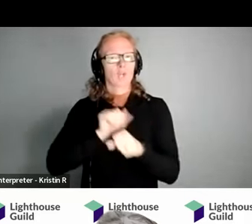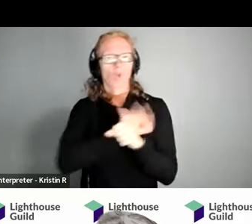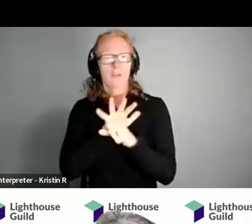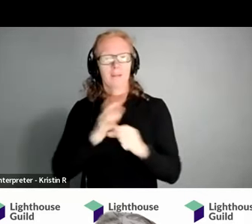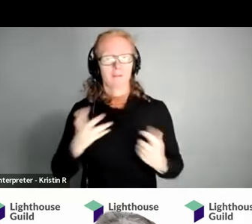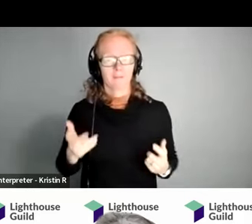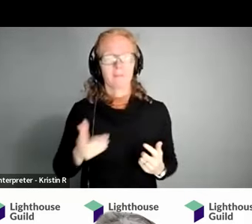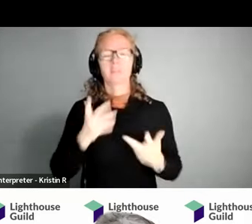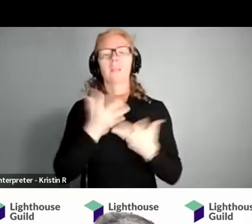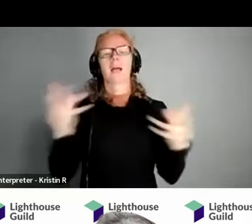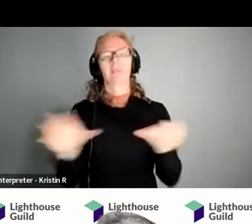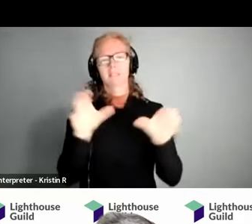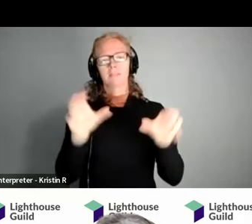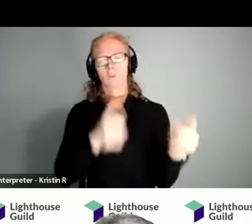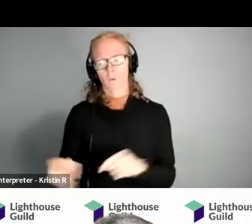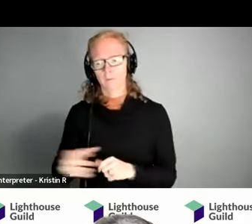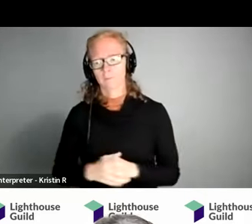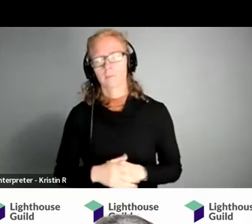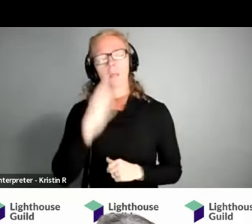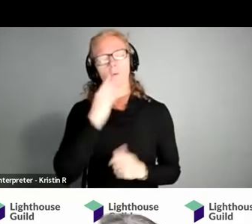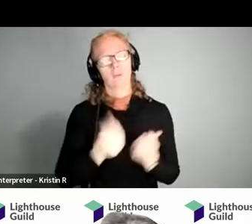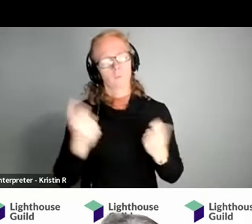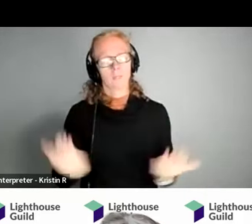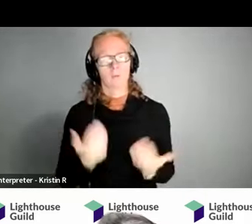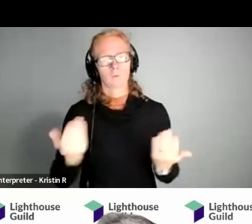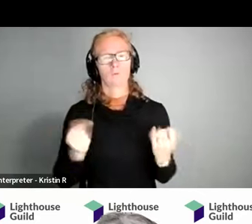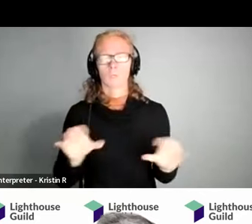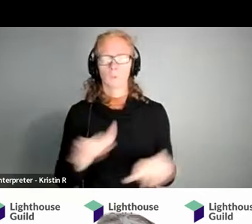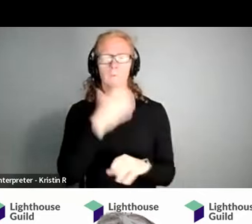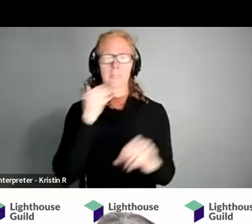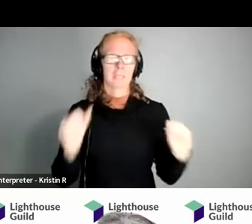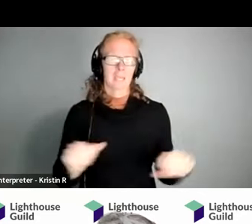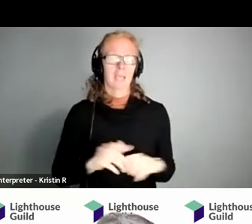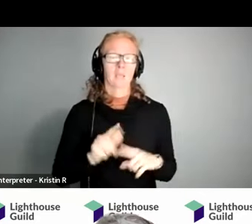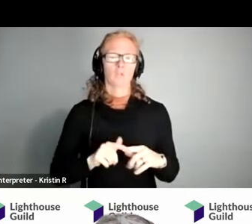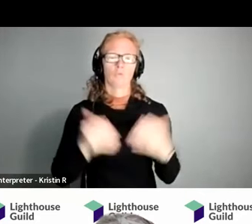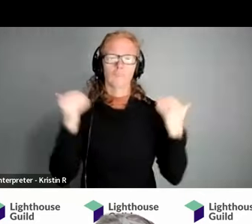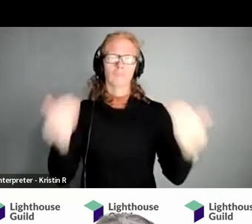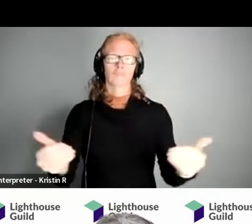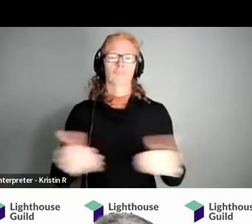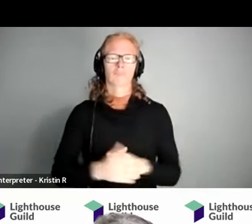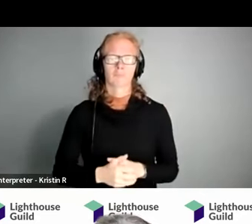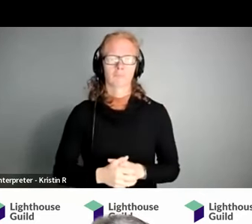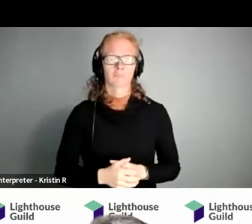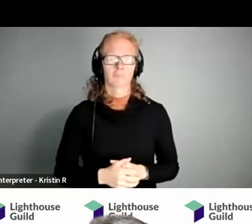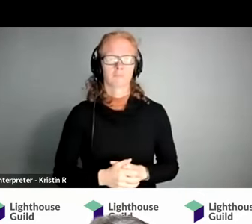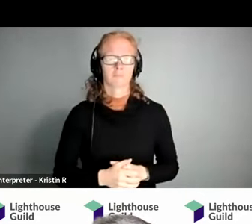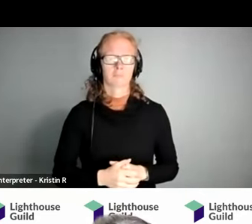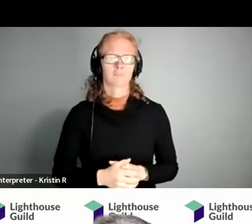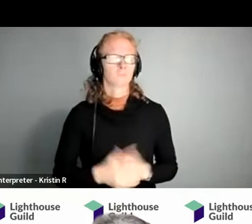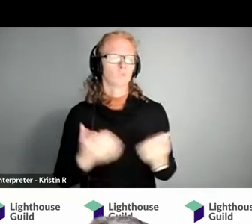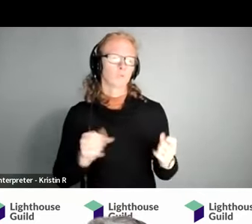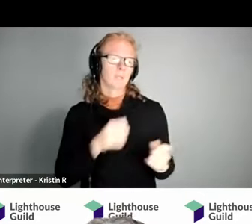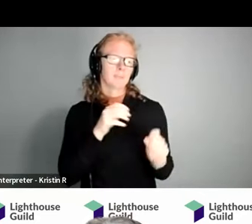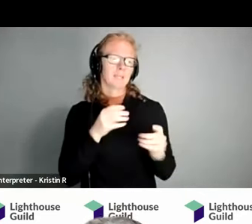there's a lot of activity but i know that everybody here is trying to do as much as they can to move those things forward and you know we're